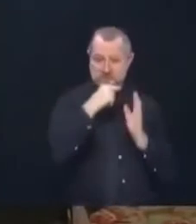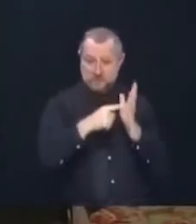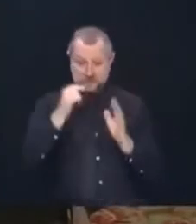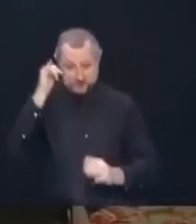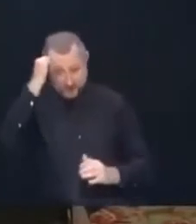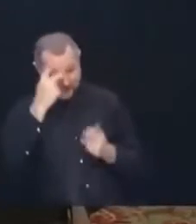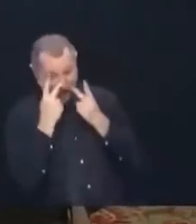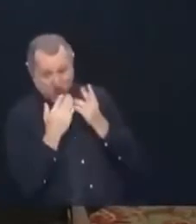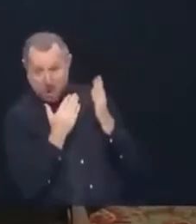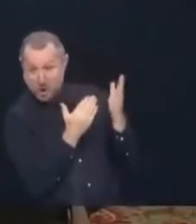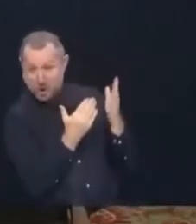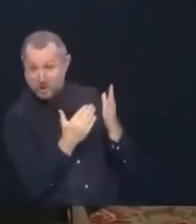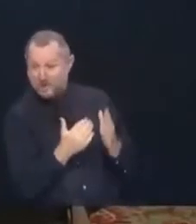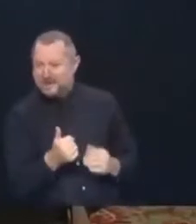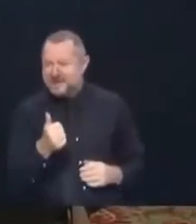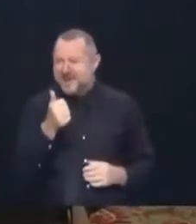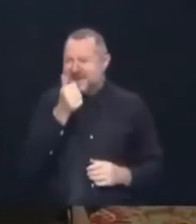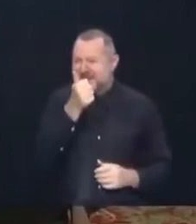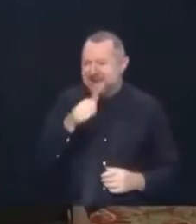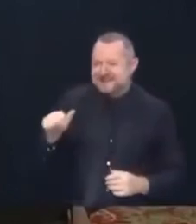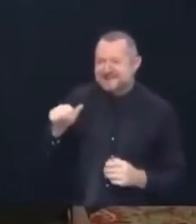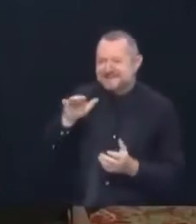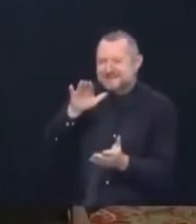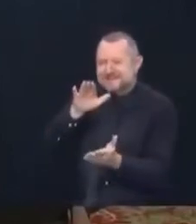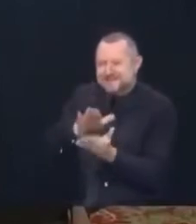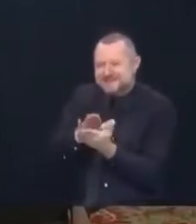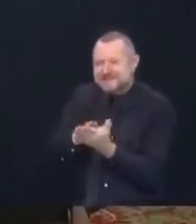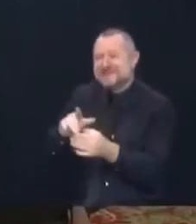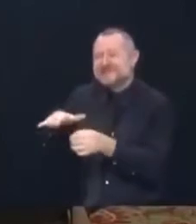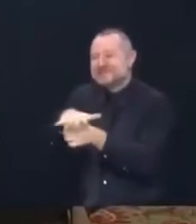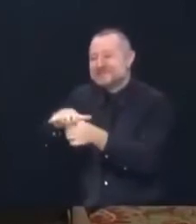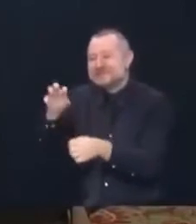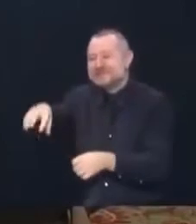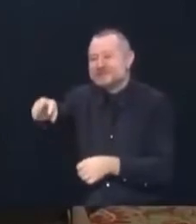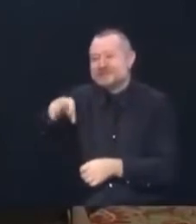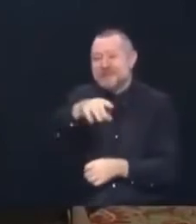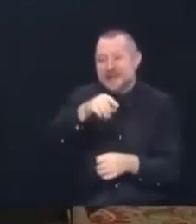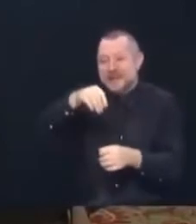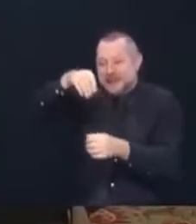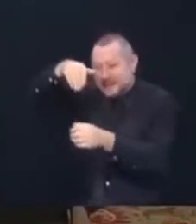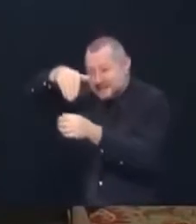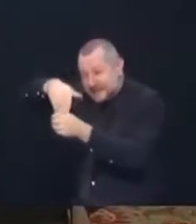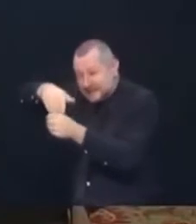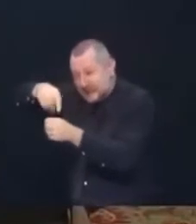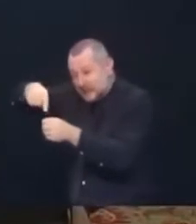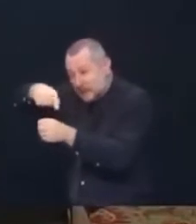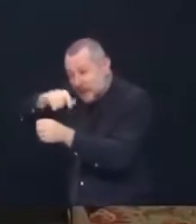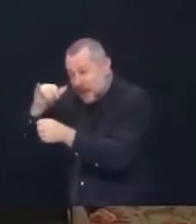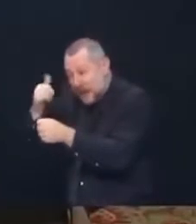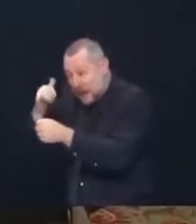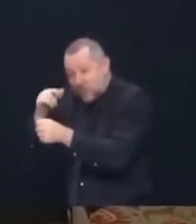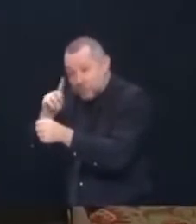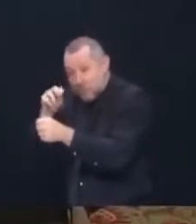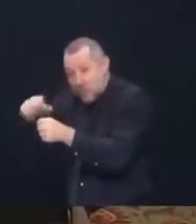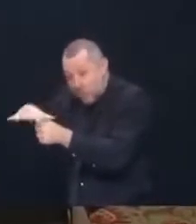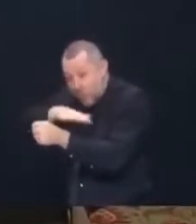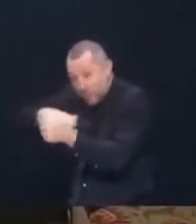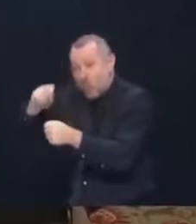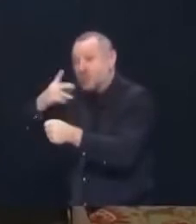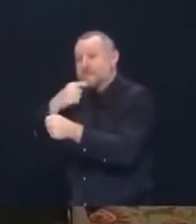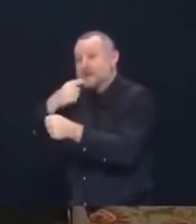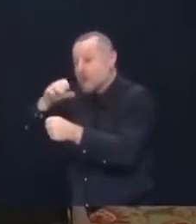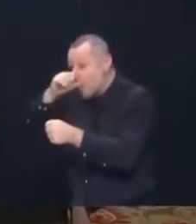Any local school district in a microcluster zone. Because that's now a highly